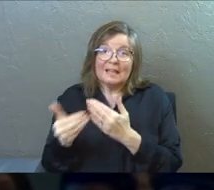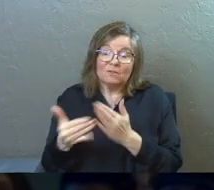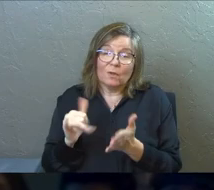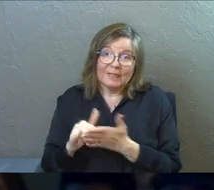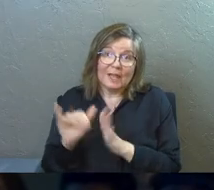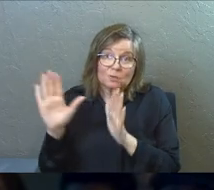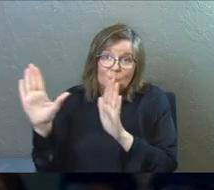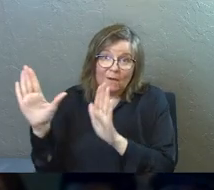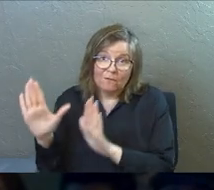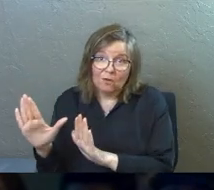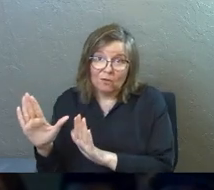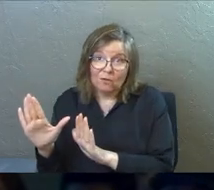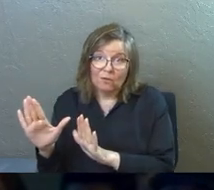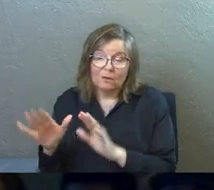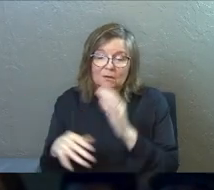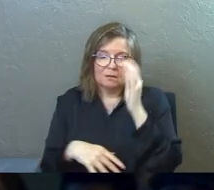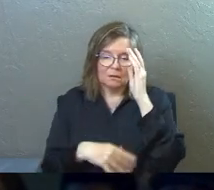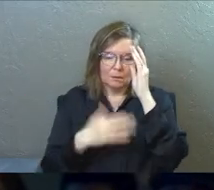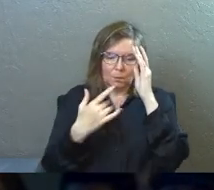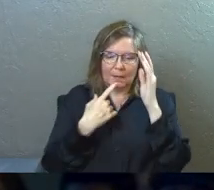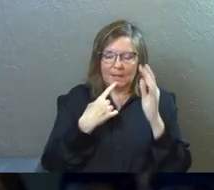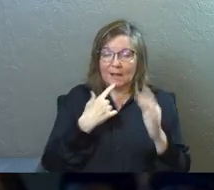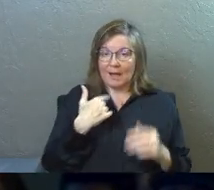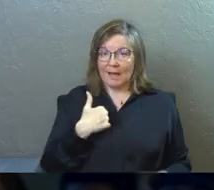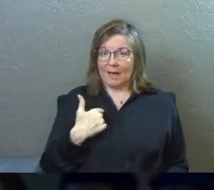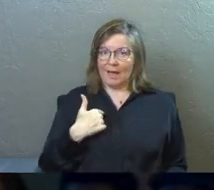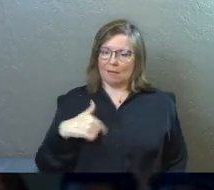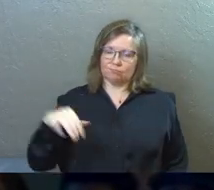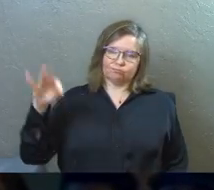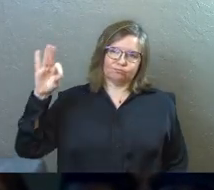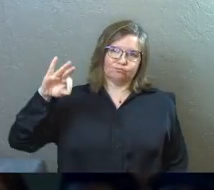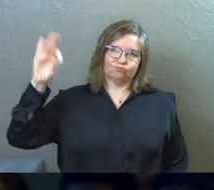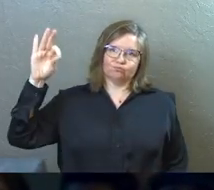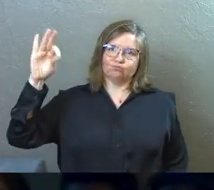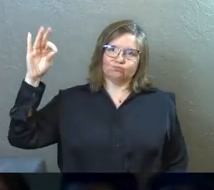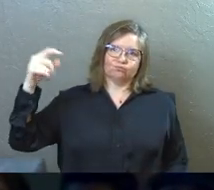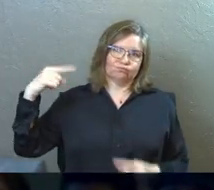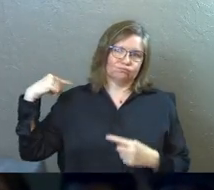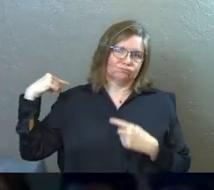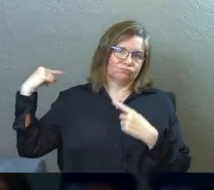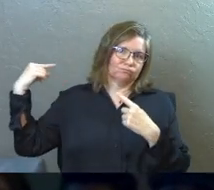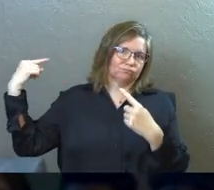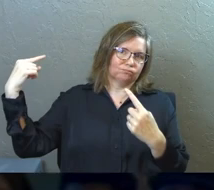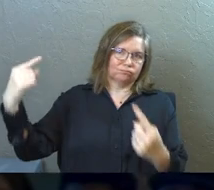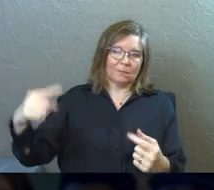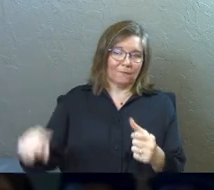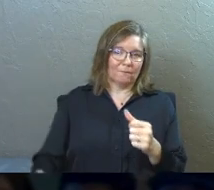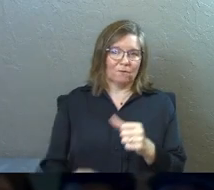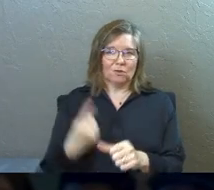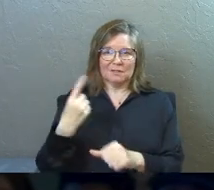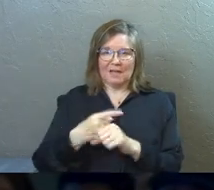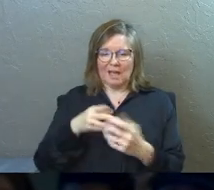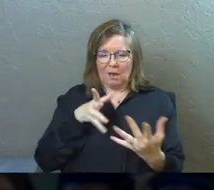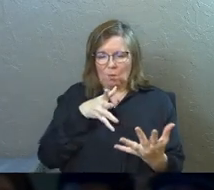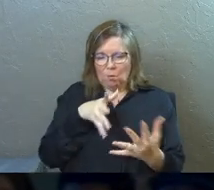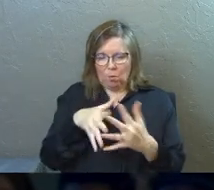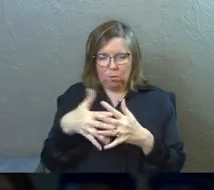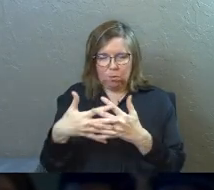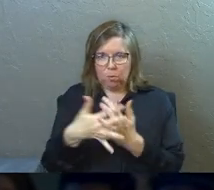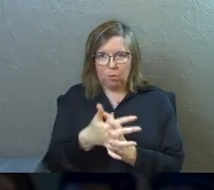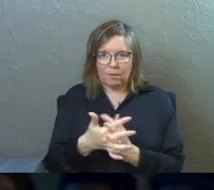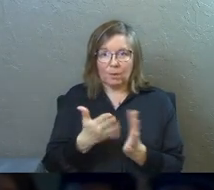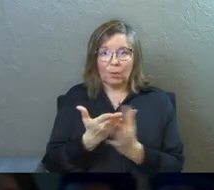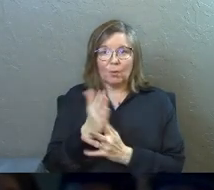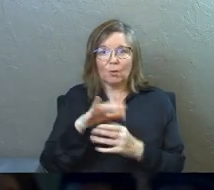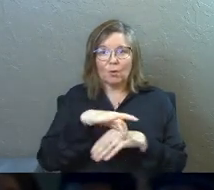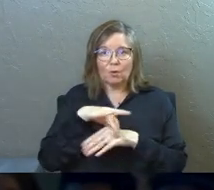even though that's wonderful. What God is saying is I've been preaching to humanity from day one. I wove it into creation